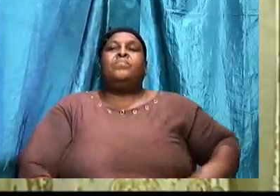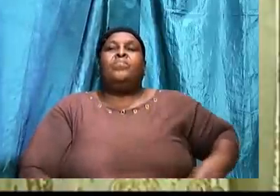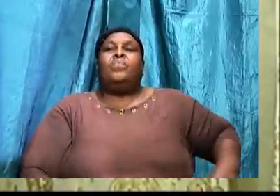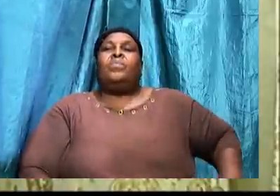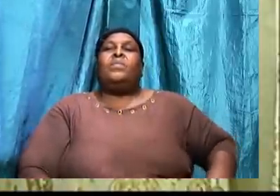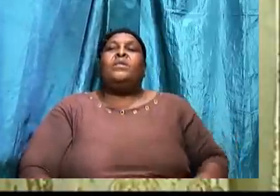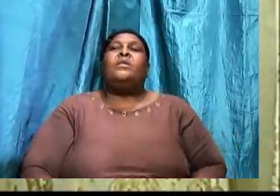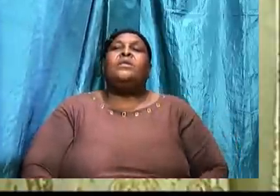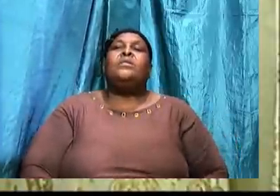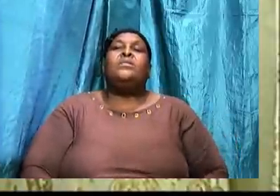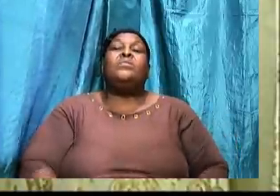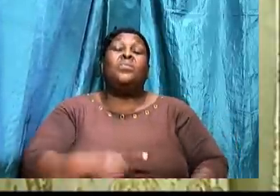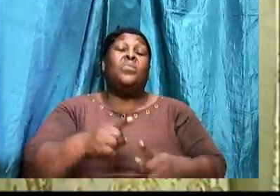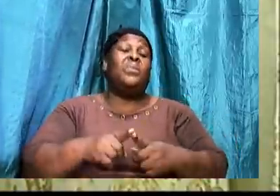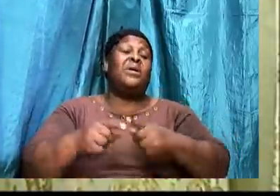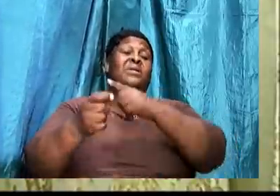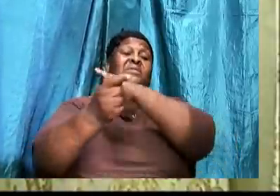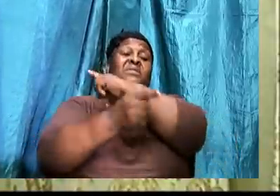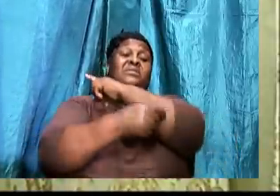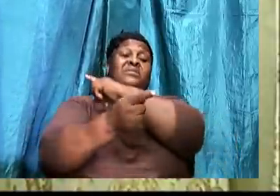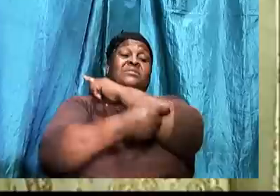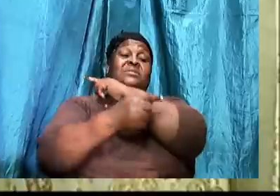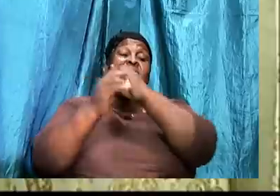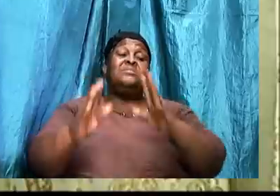When the tempter came to him.